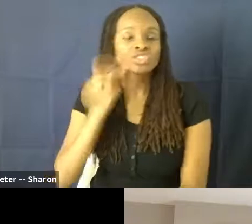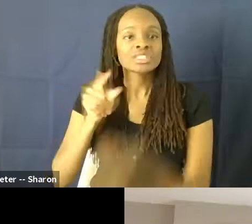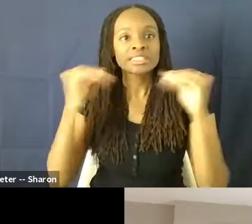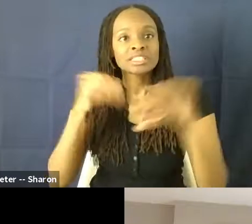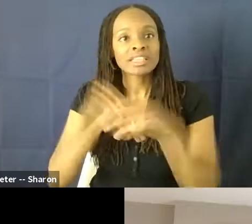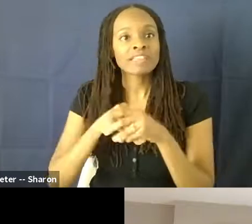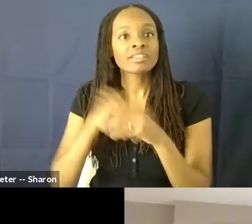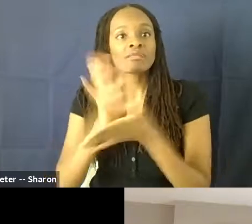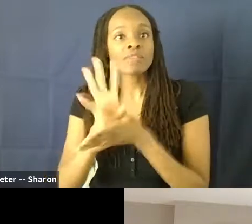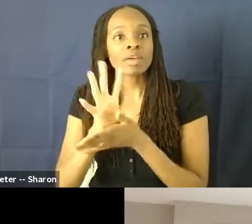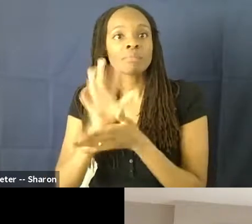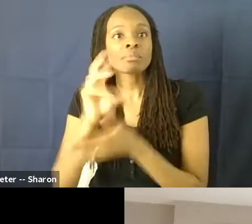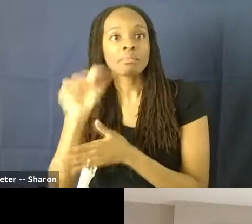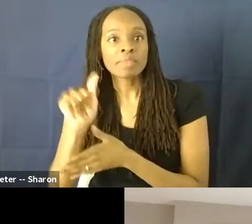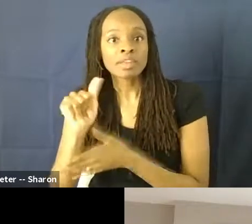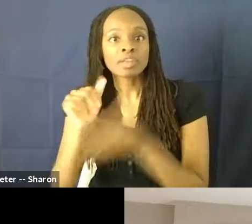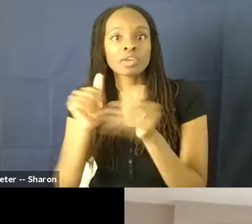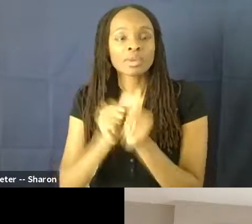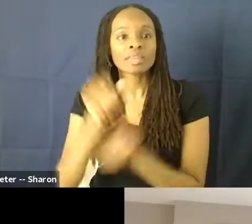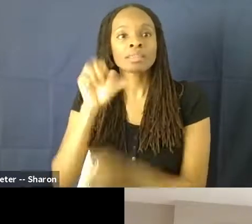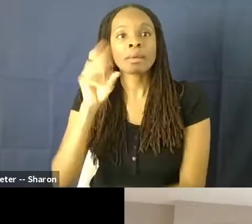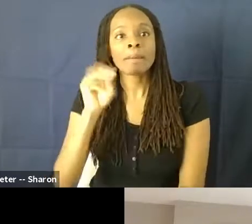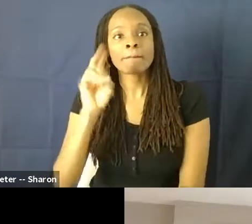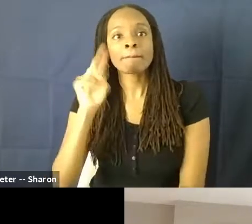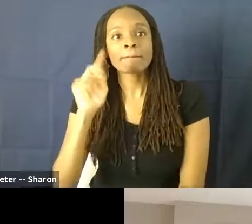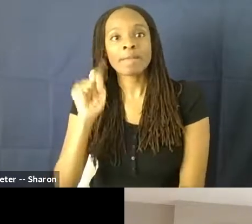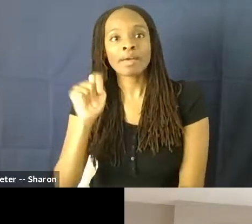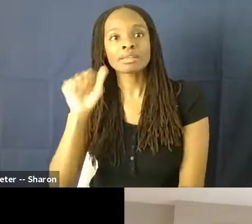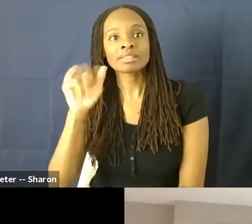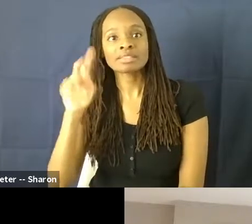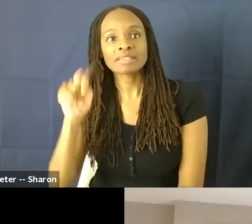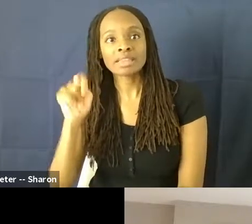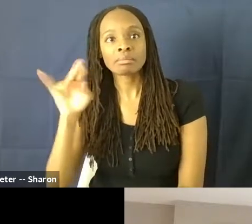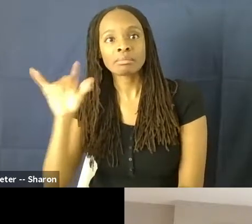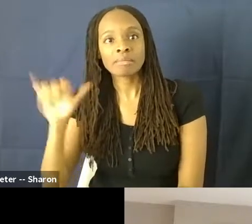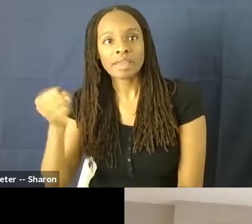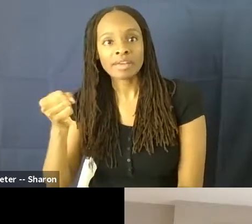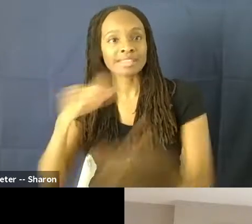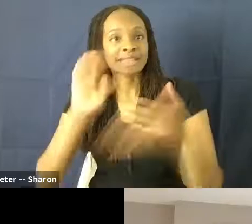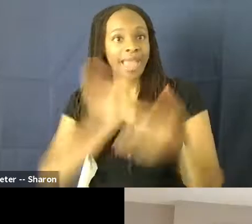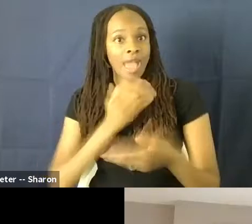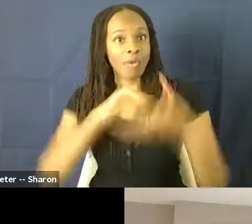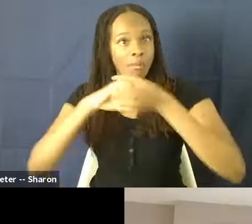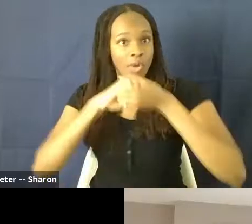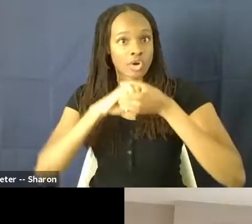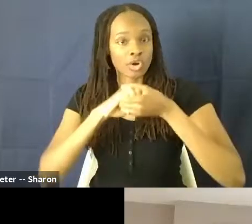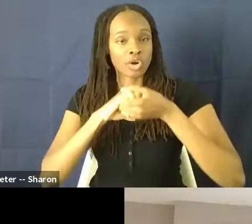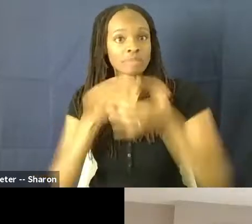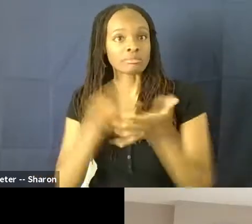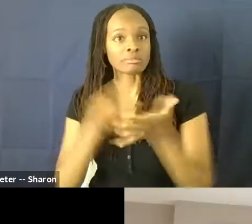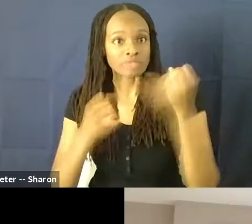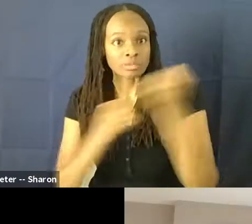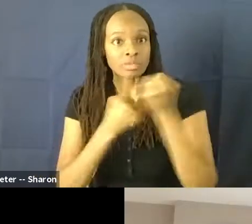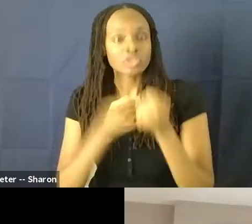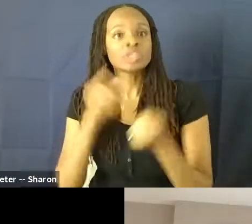and social justice program at Mount St. Mary's University, who is our esteemed partner and fiscal sponsor, who we love. She's also